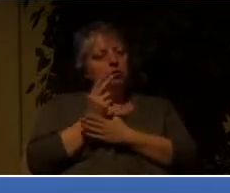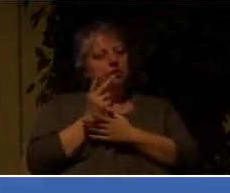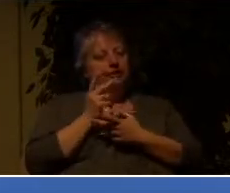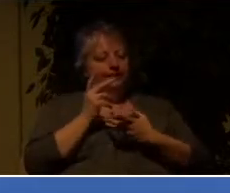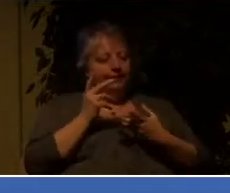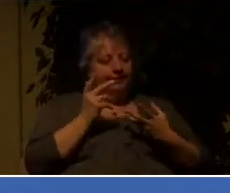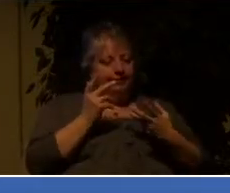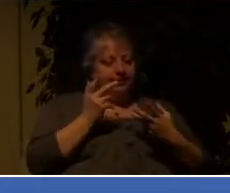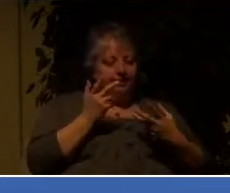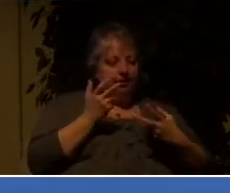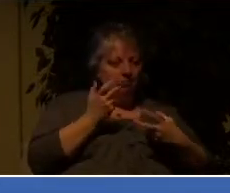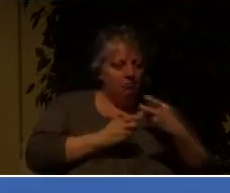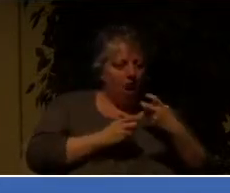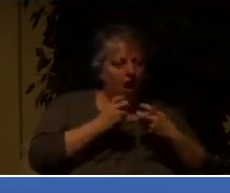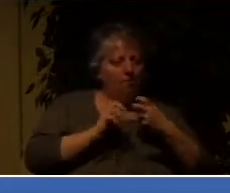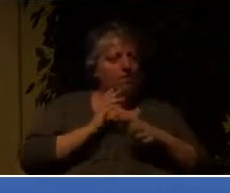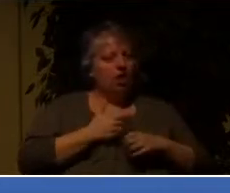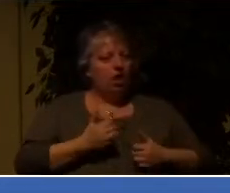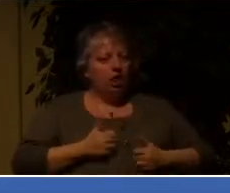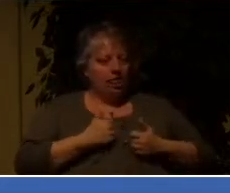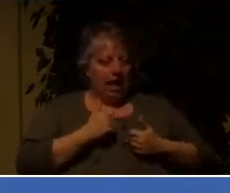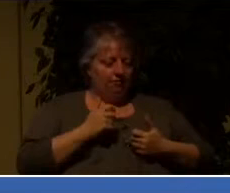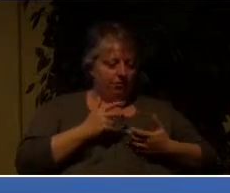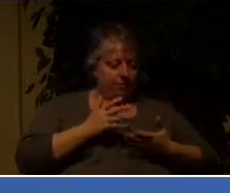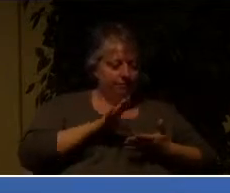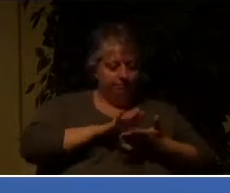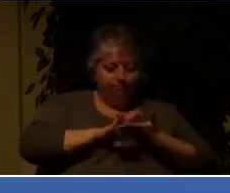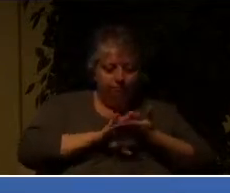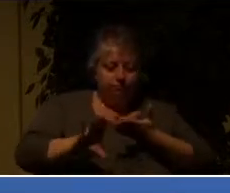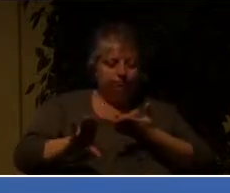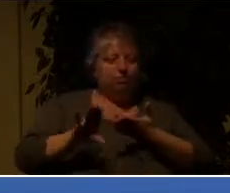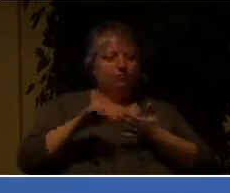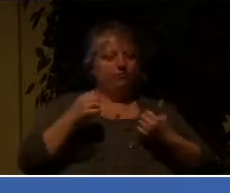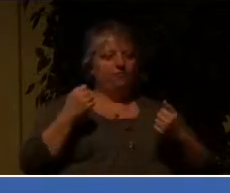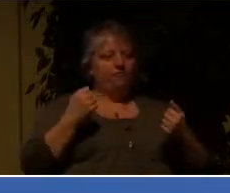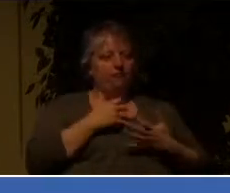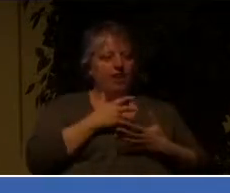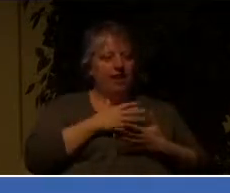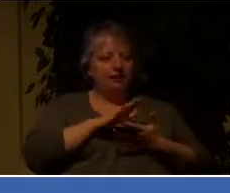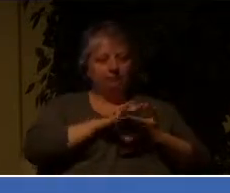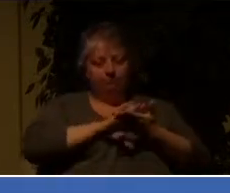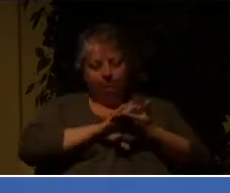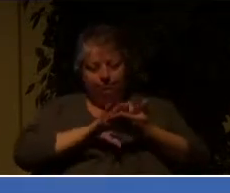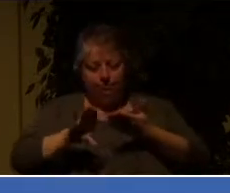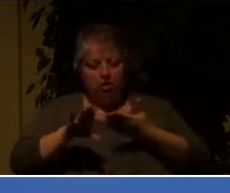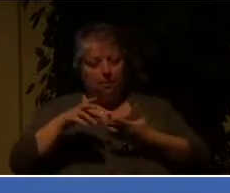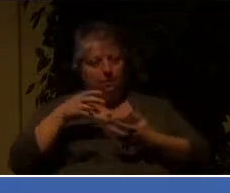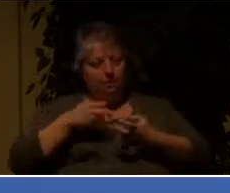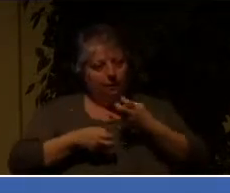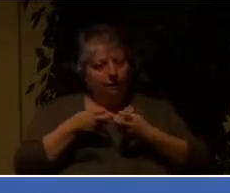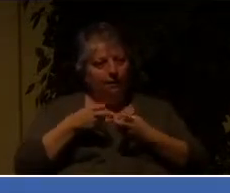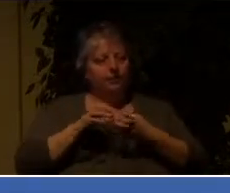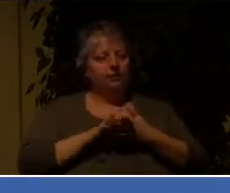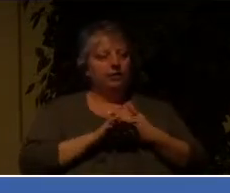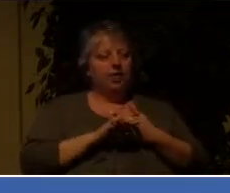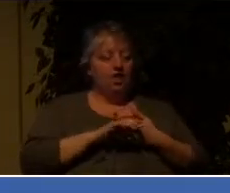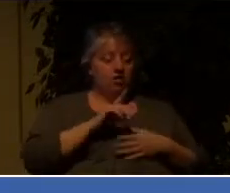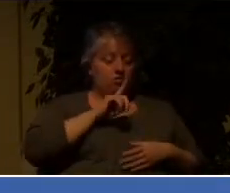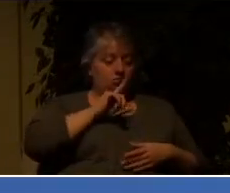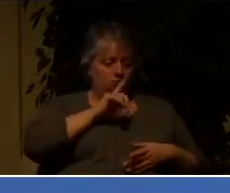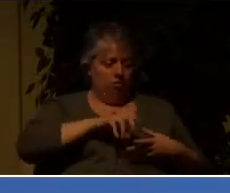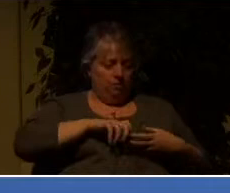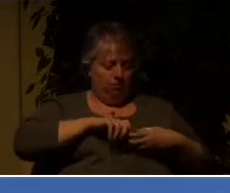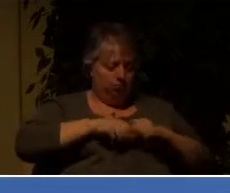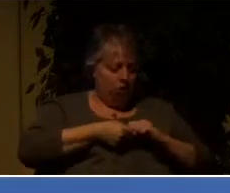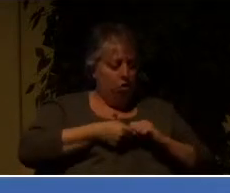motivation, to flush out our fears, to flush out the places where we're truly broken so that we can cry